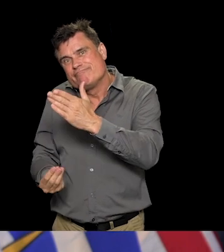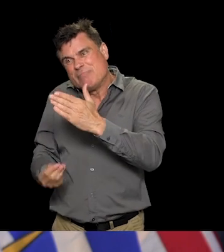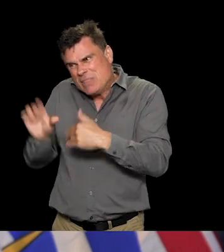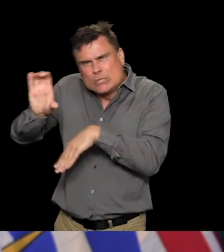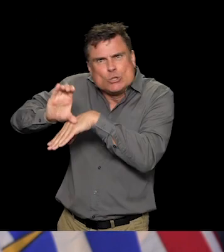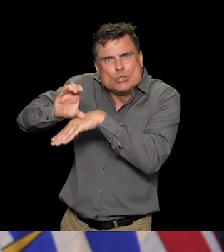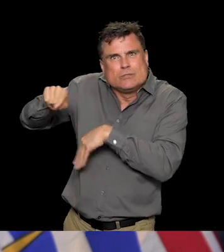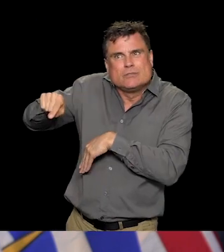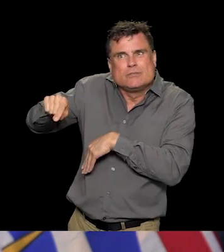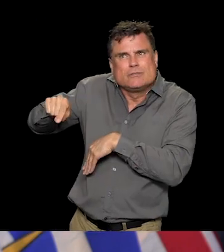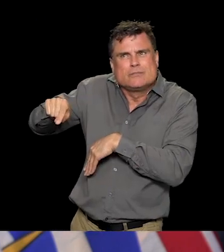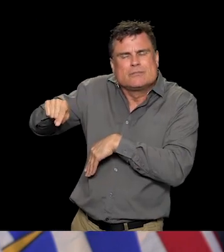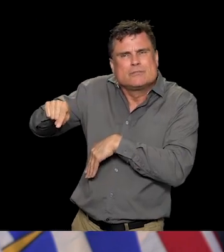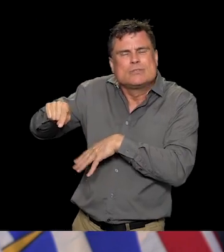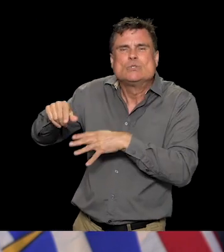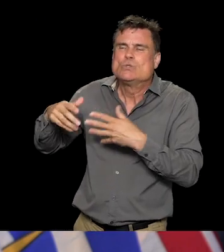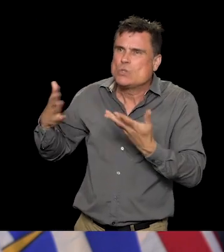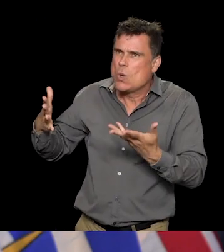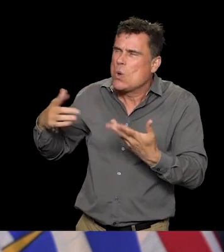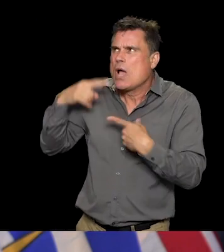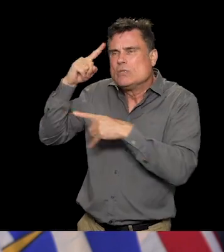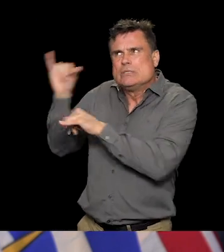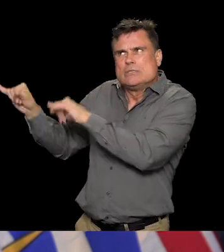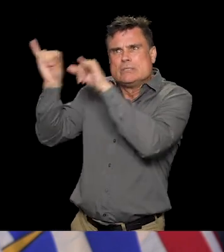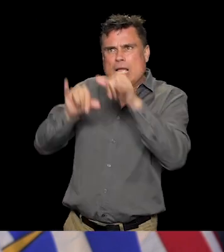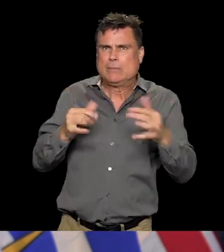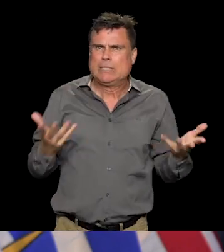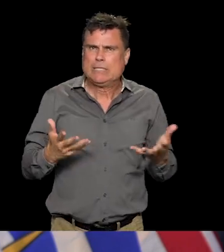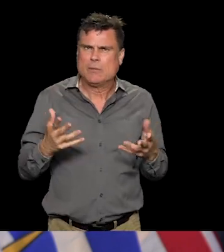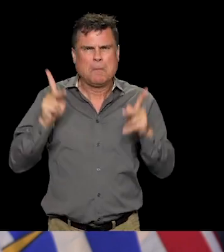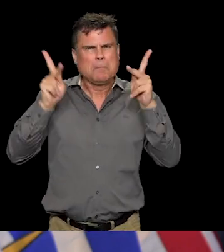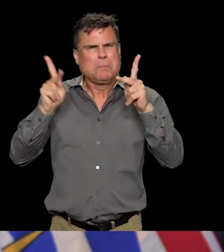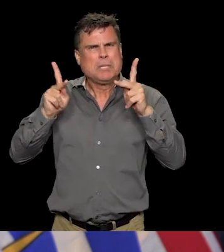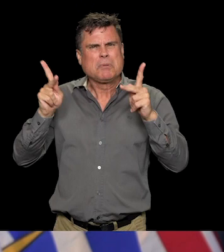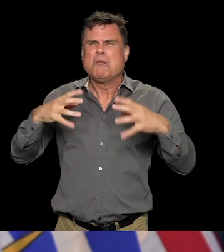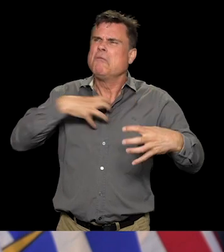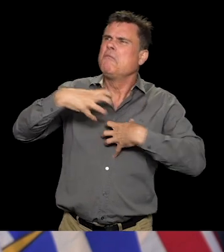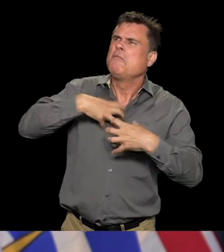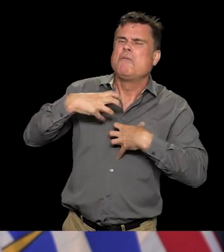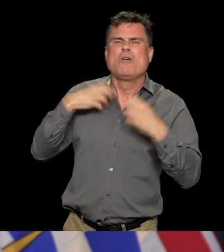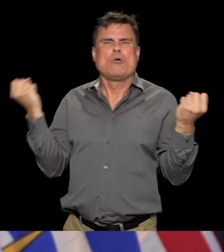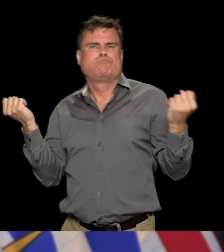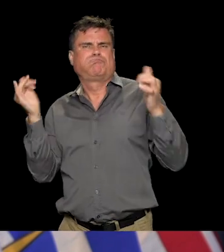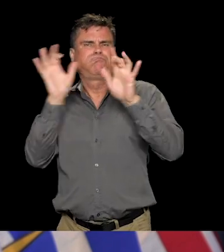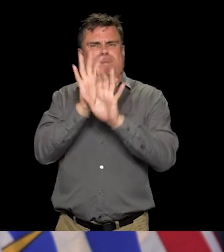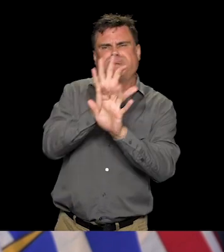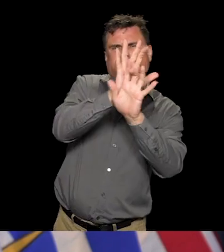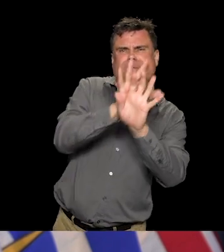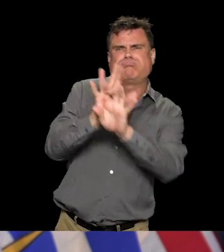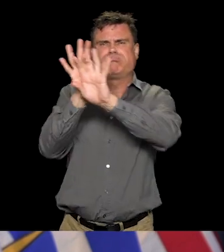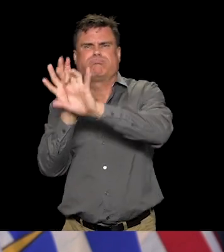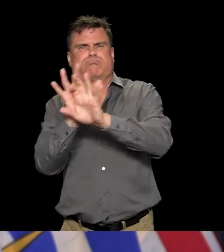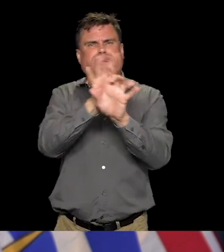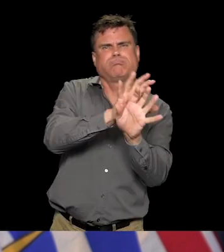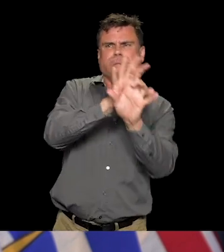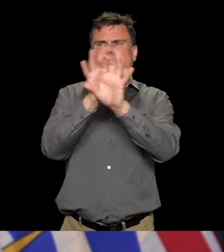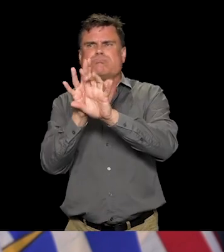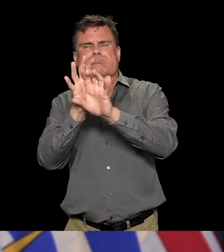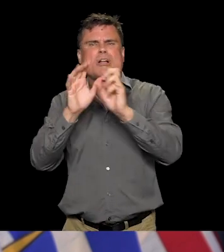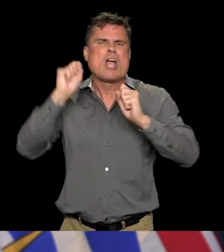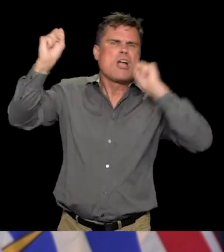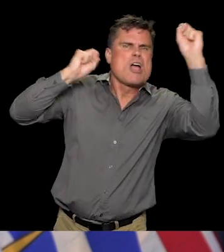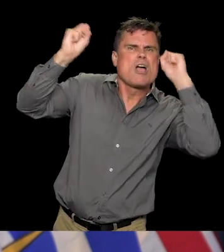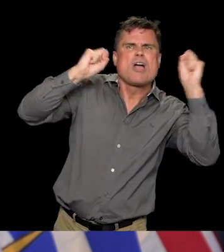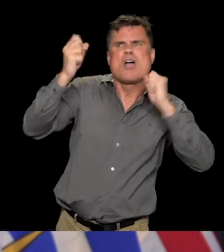increase our risk of spreading this over larger distances. So, we need to be mindful of those concerns as we move forward.